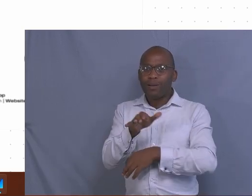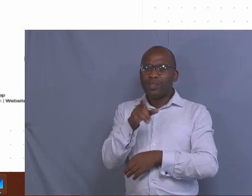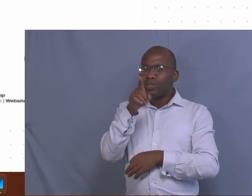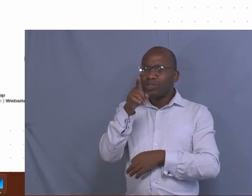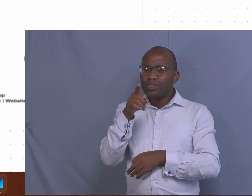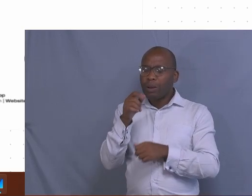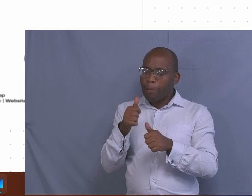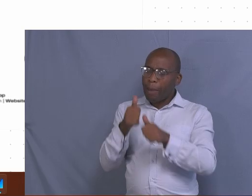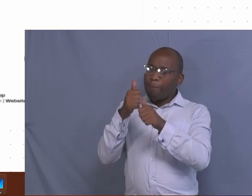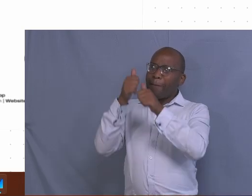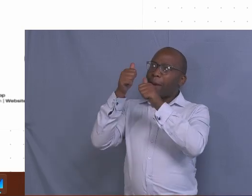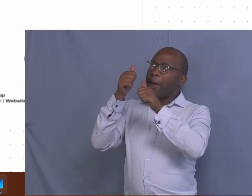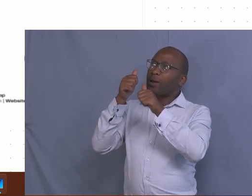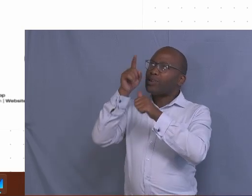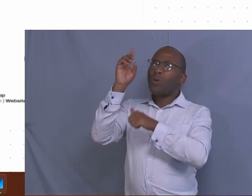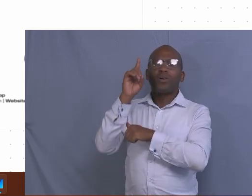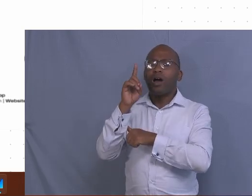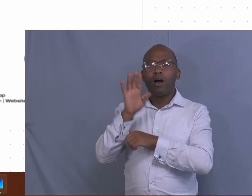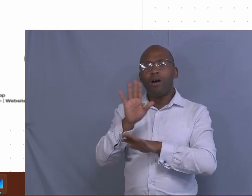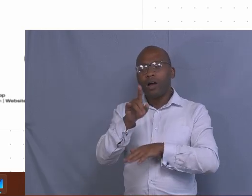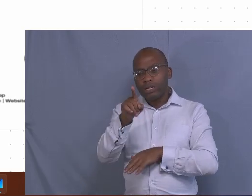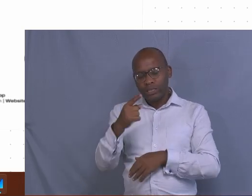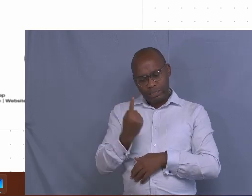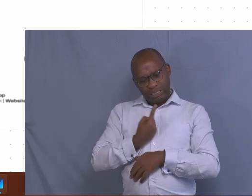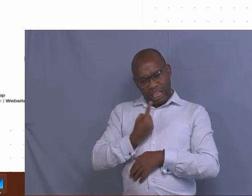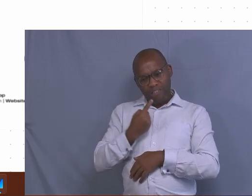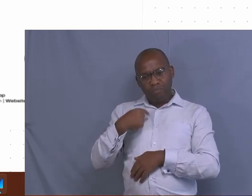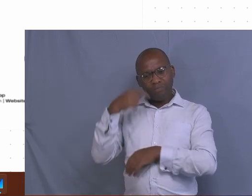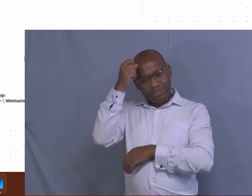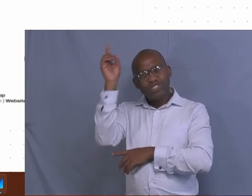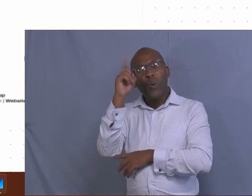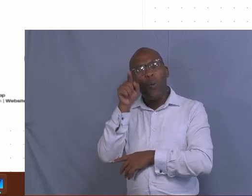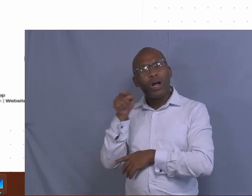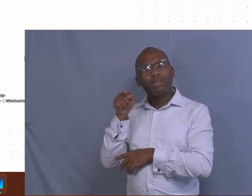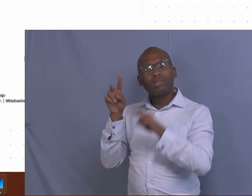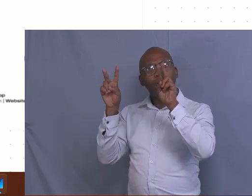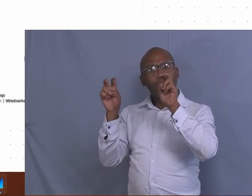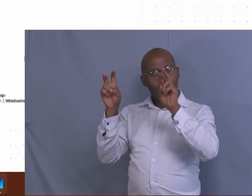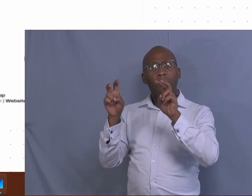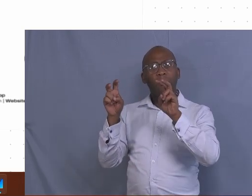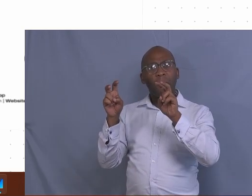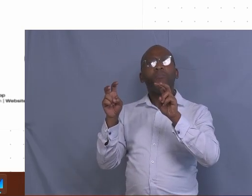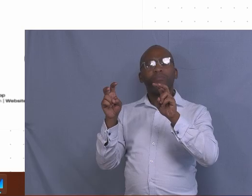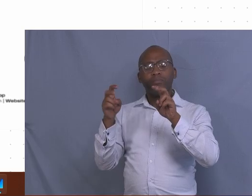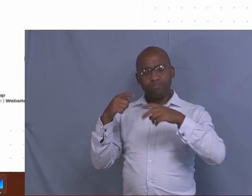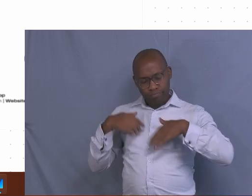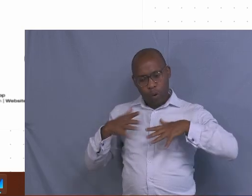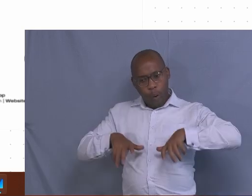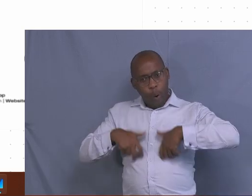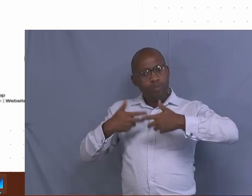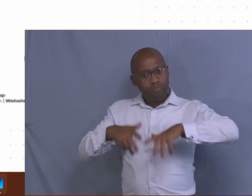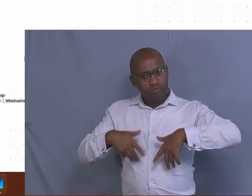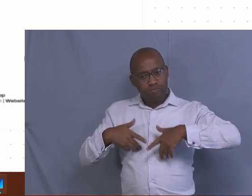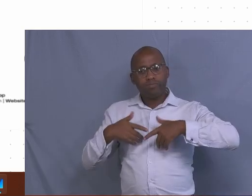try to elaborate what do you understand about carrying capacity. Then, of course, I was mentioning